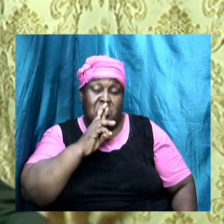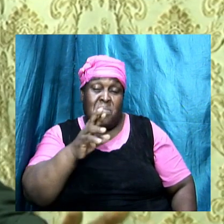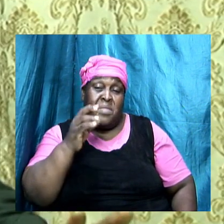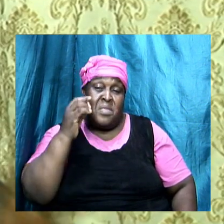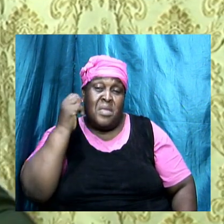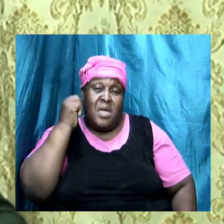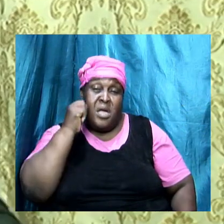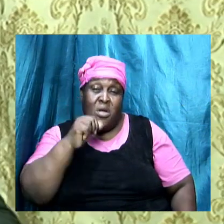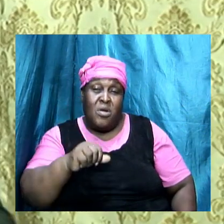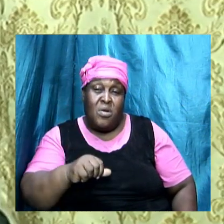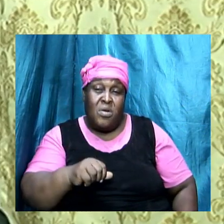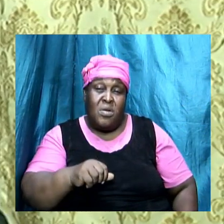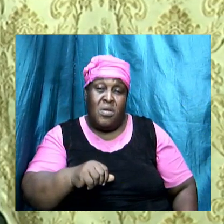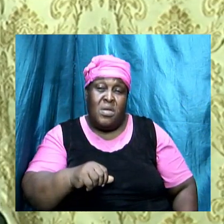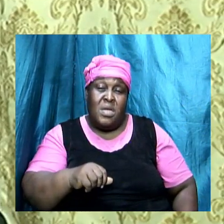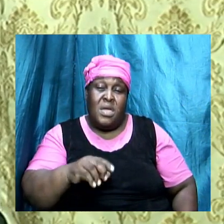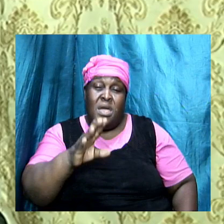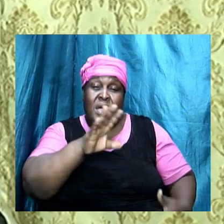preceded him